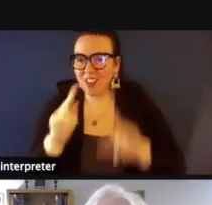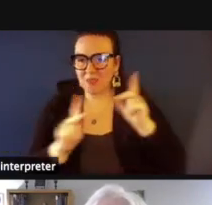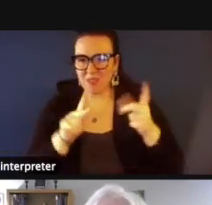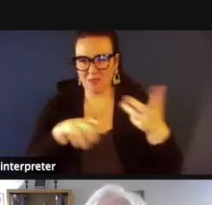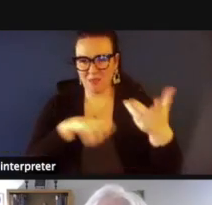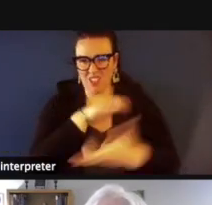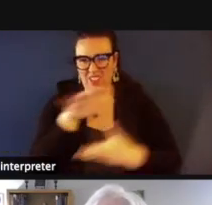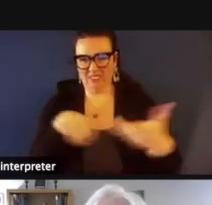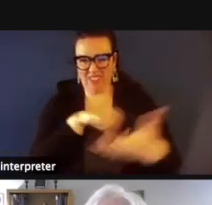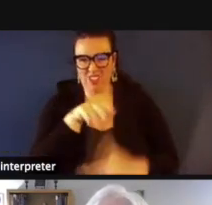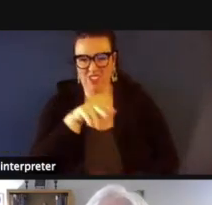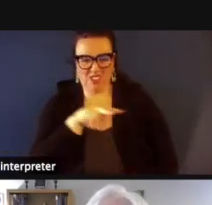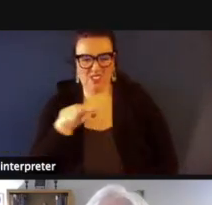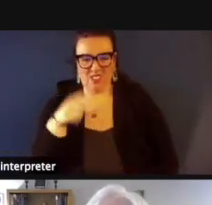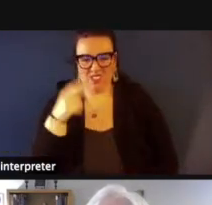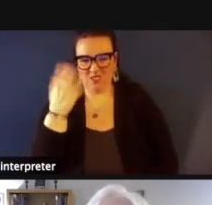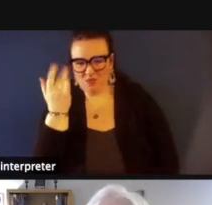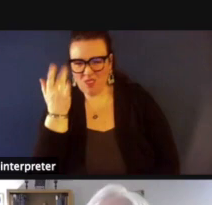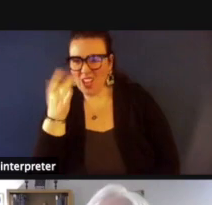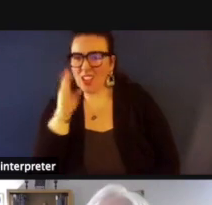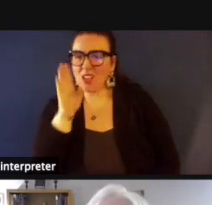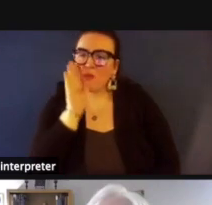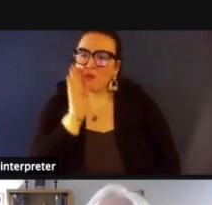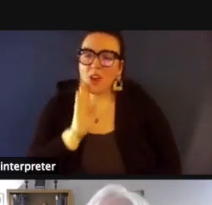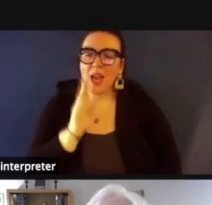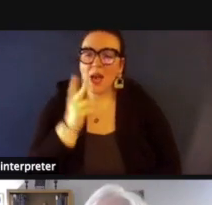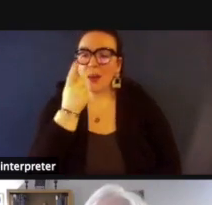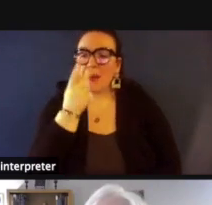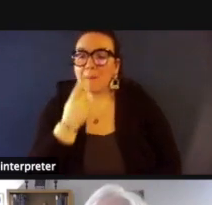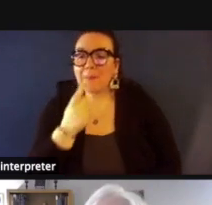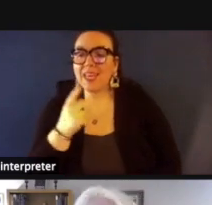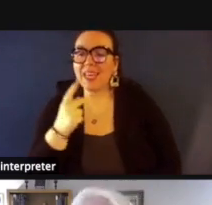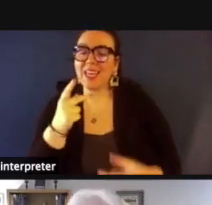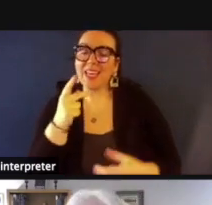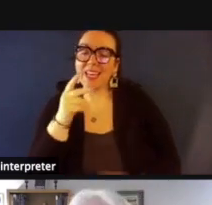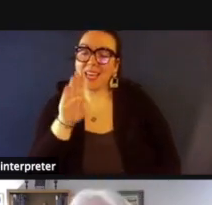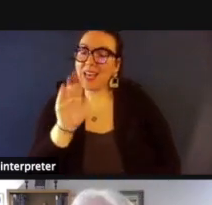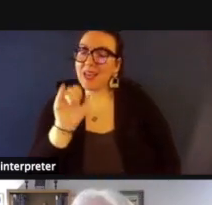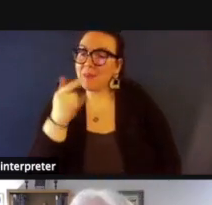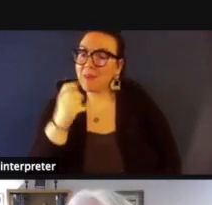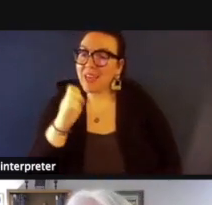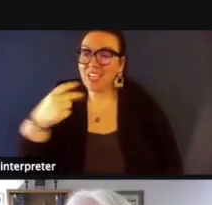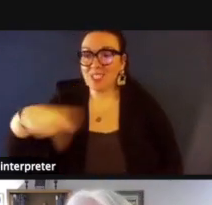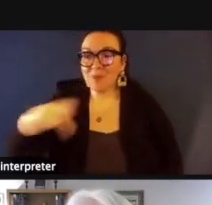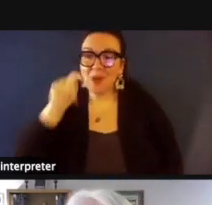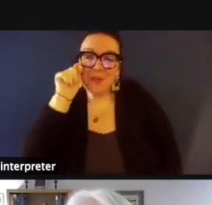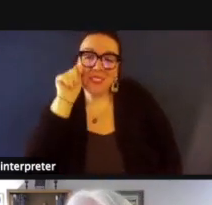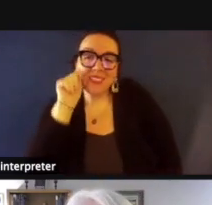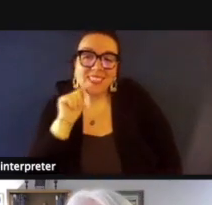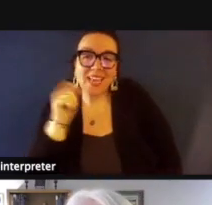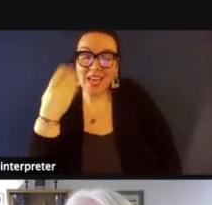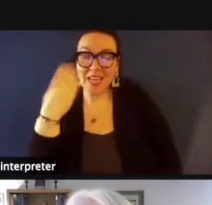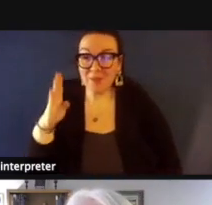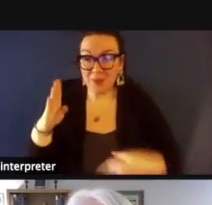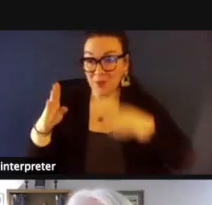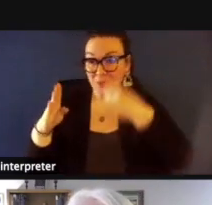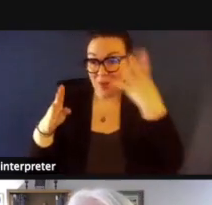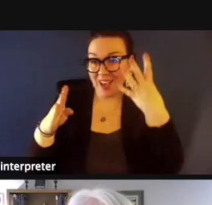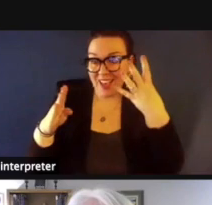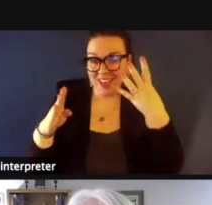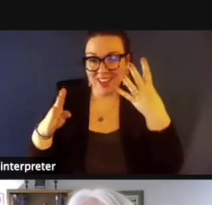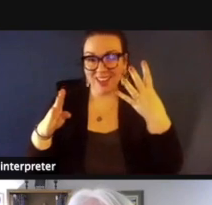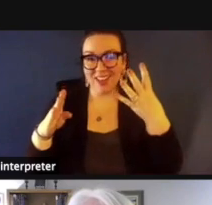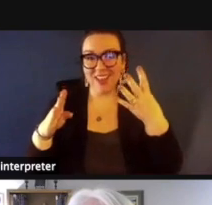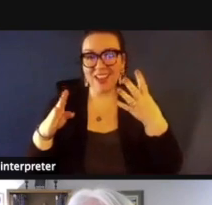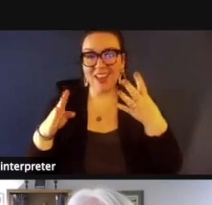brown and pink and beige and purple tan and blue and white i've sailed upon